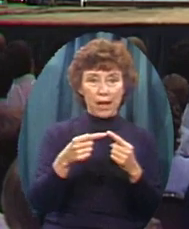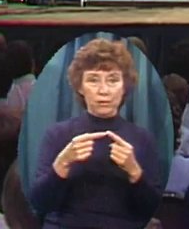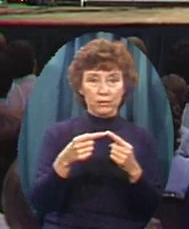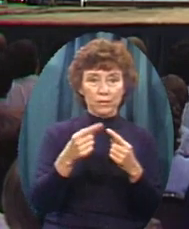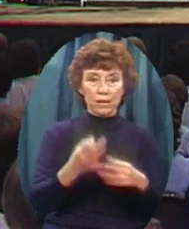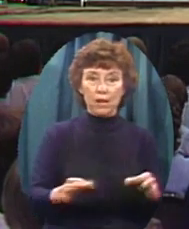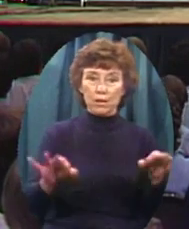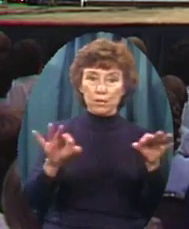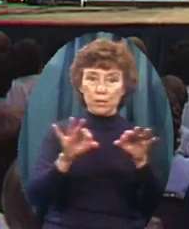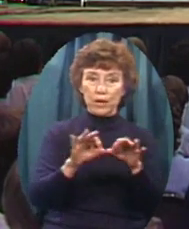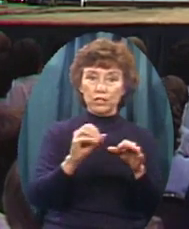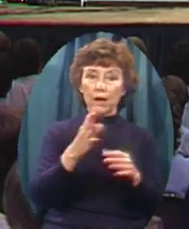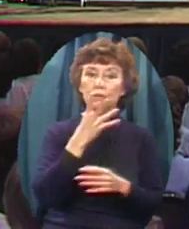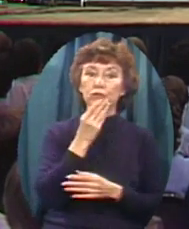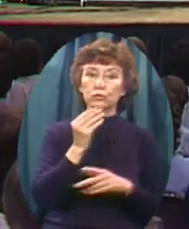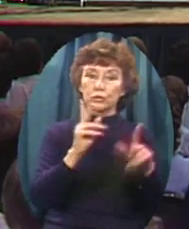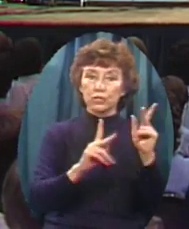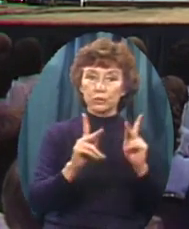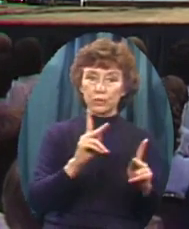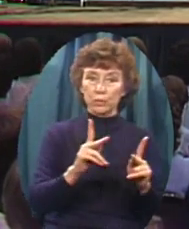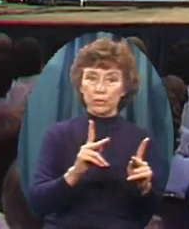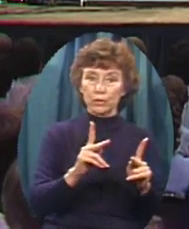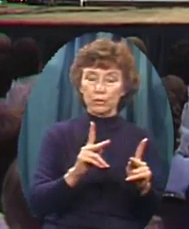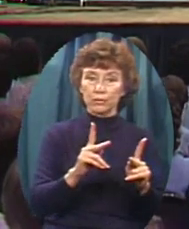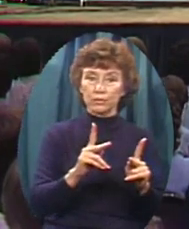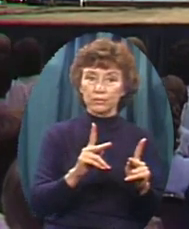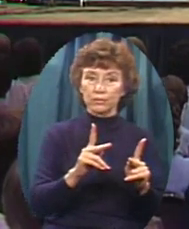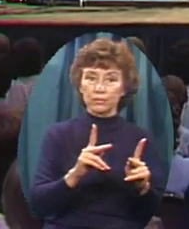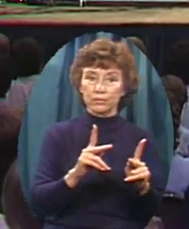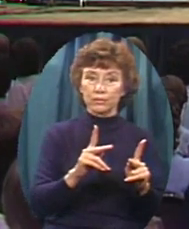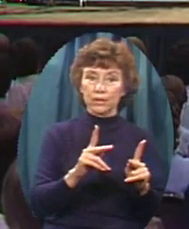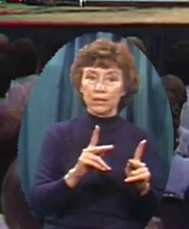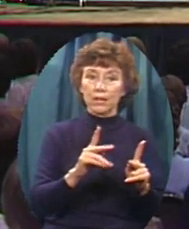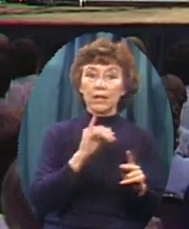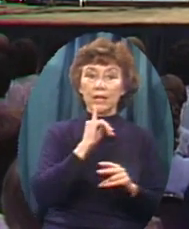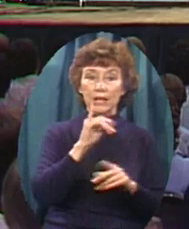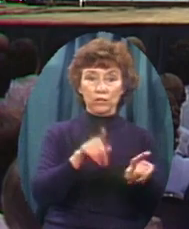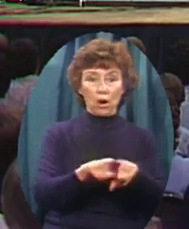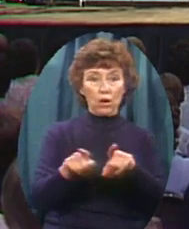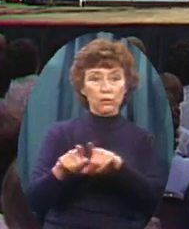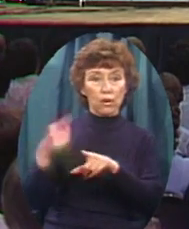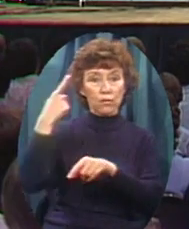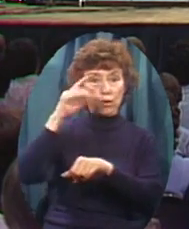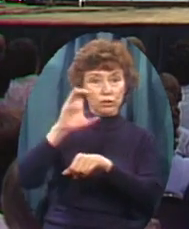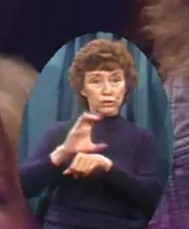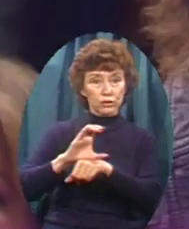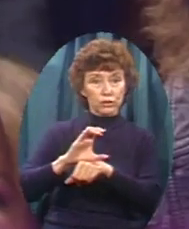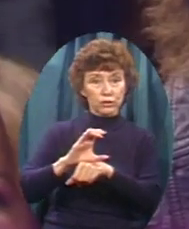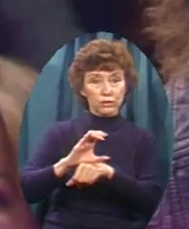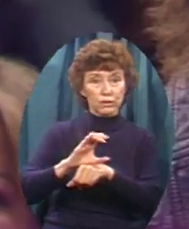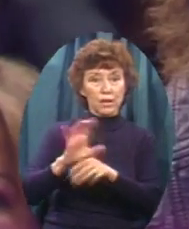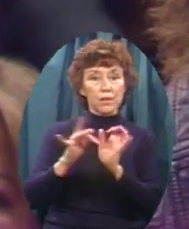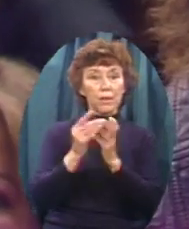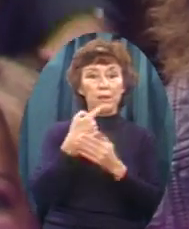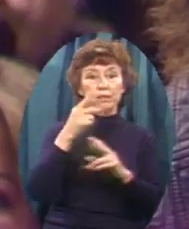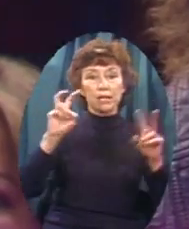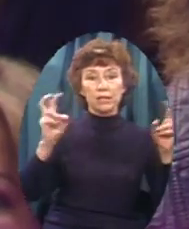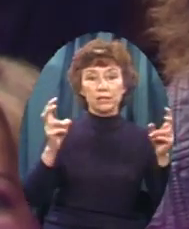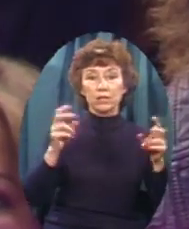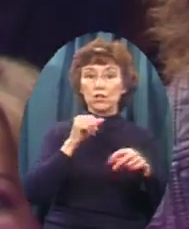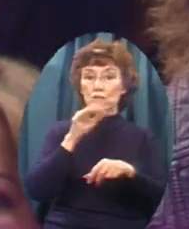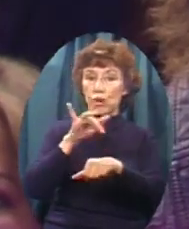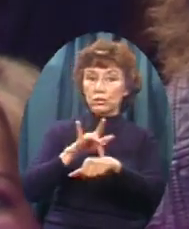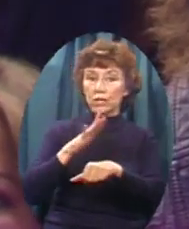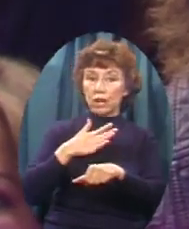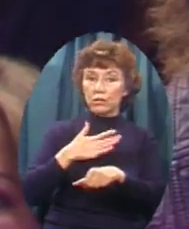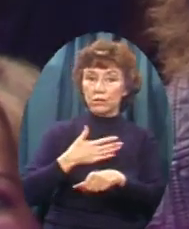preciousness Of the Jewish people As well apply to the church For example Touch not mine anointed Do my prophets no